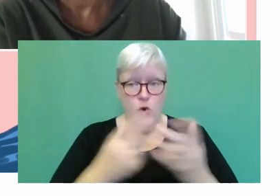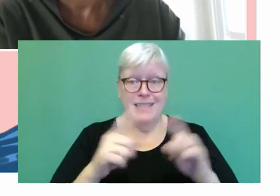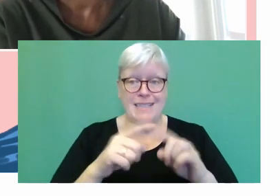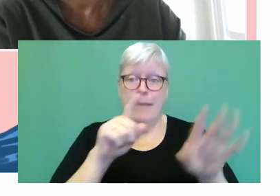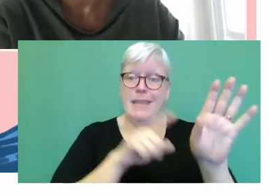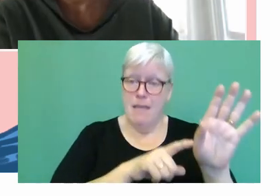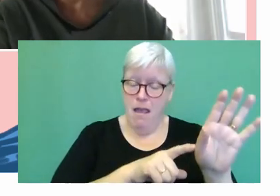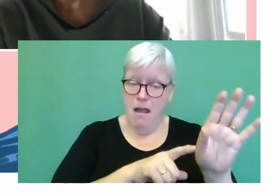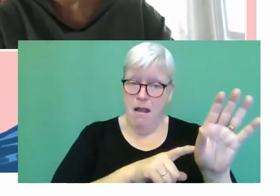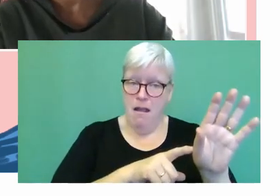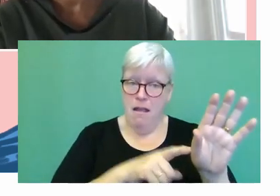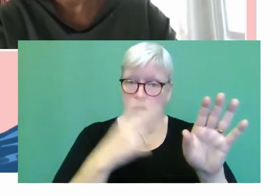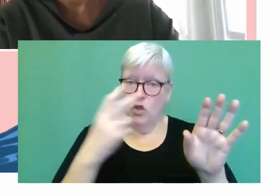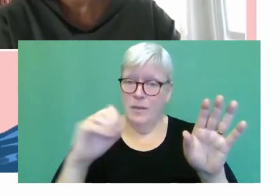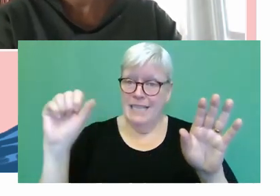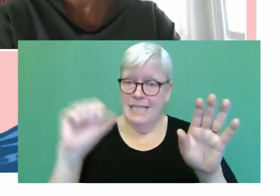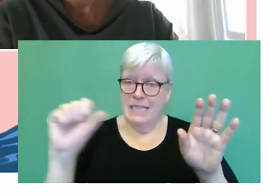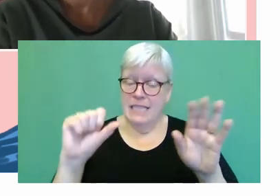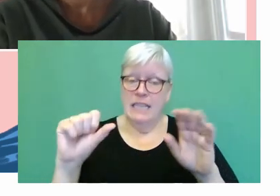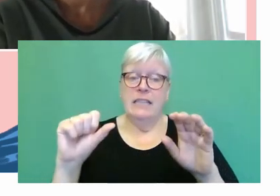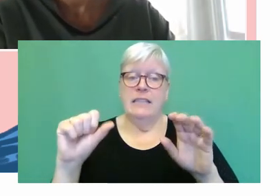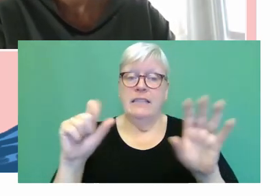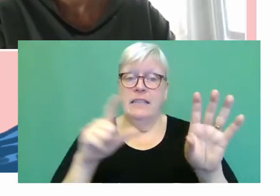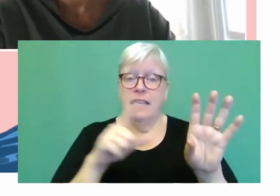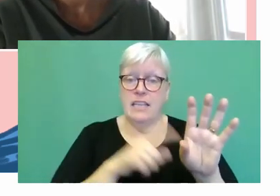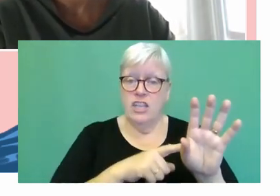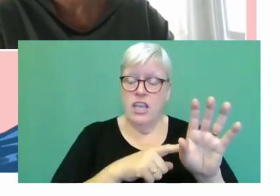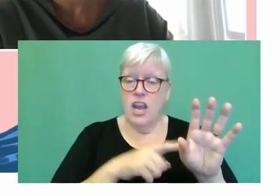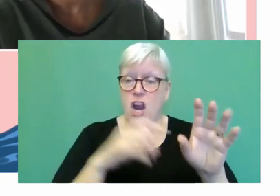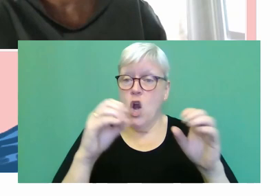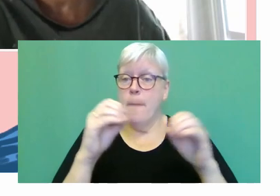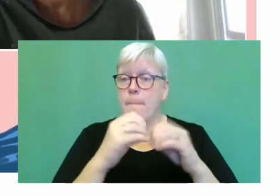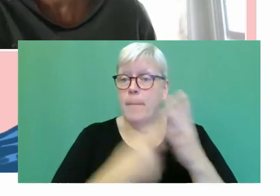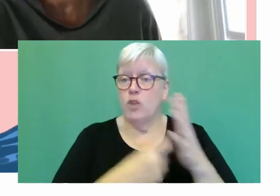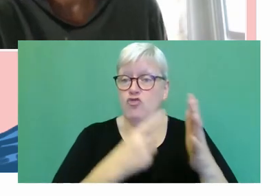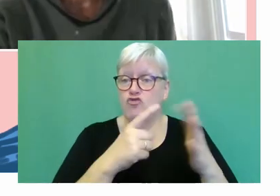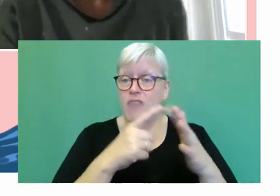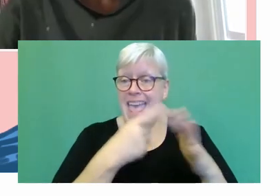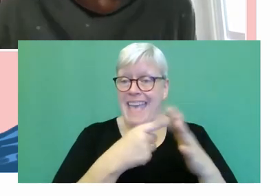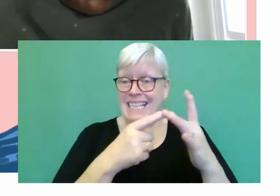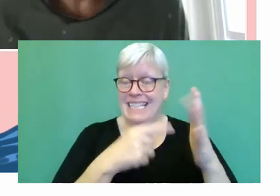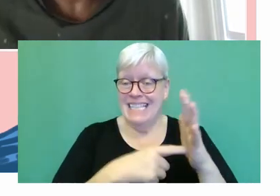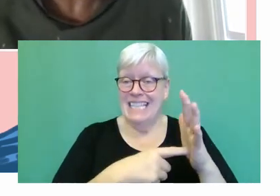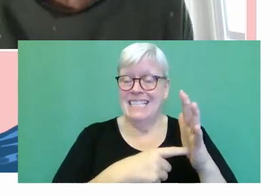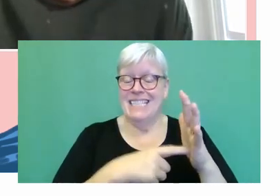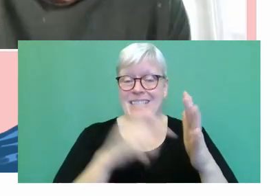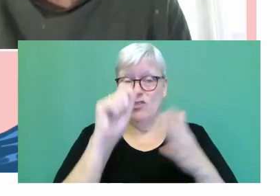and so 2016, year of the Brexit referendum, I think you mentioned, it gets mentioned in passing.